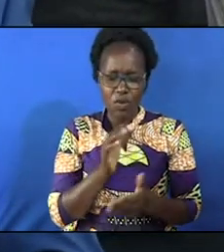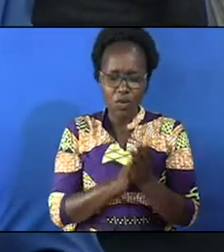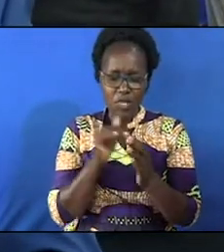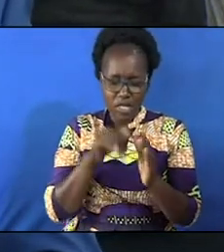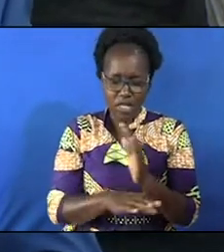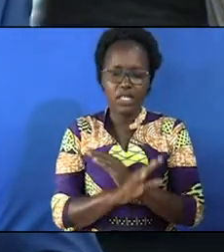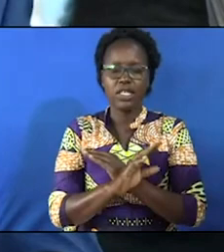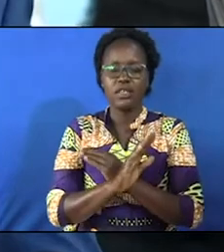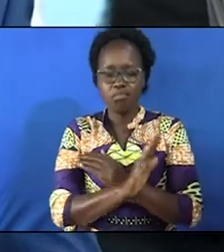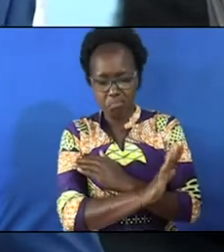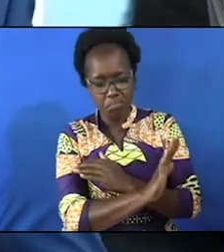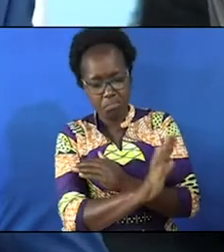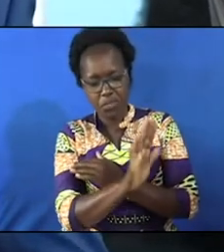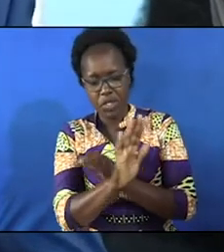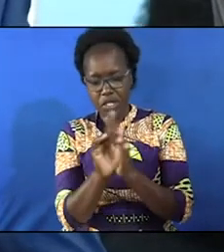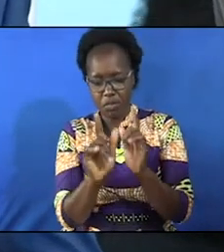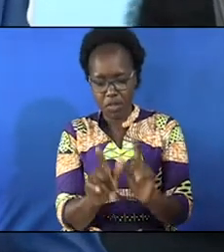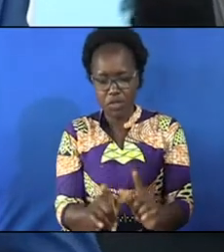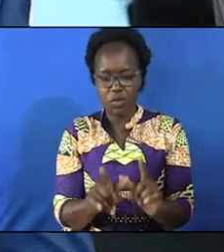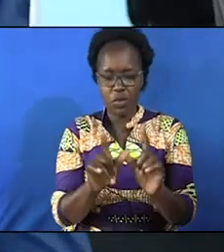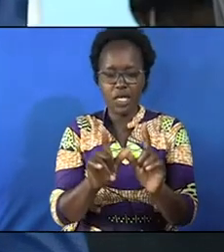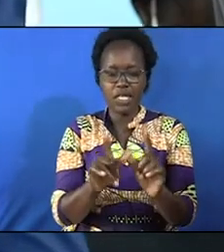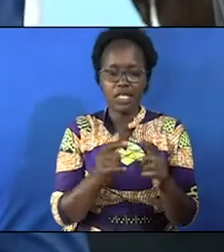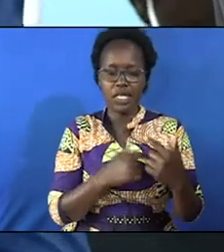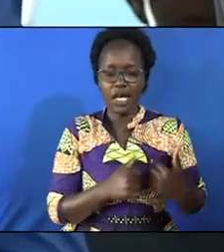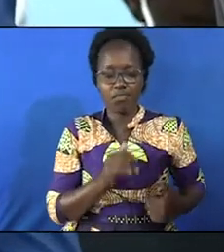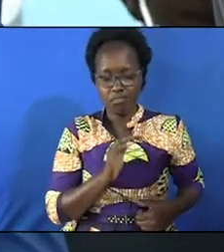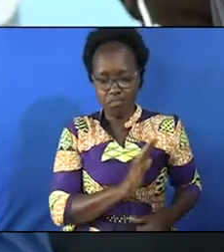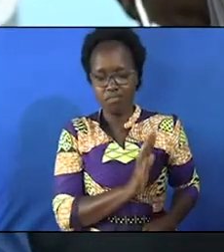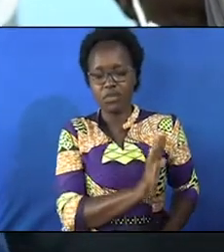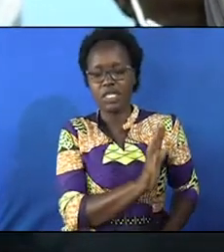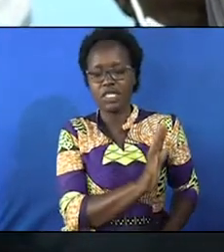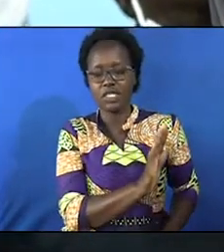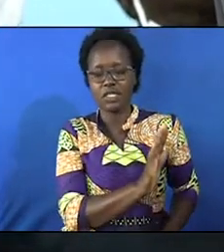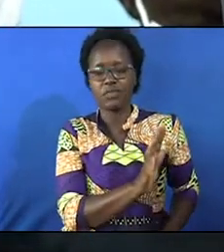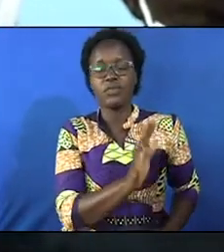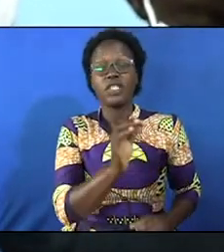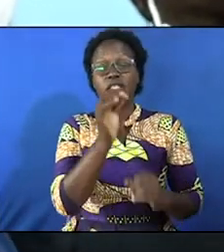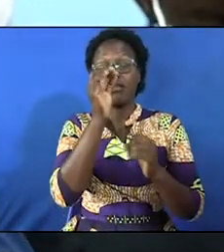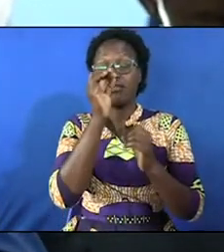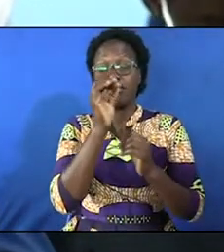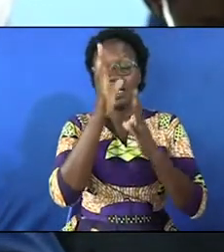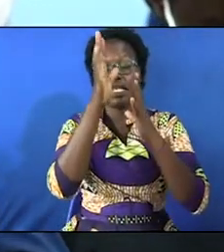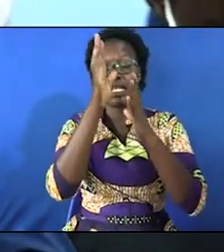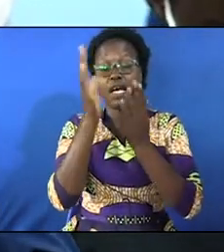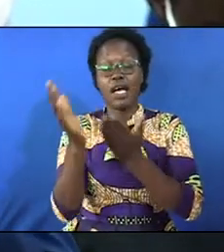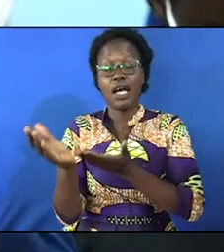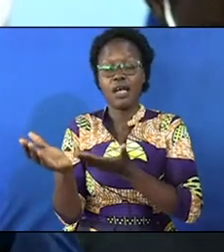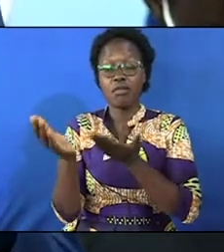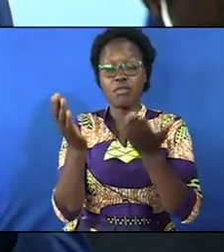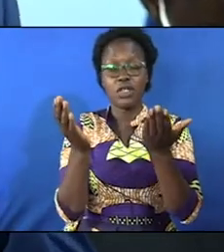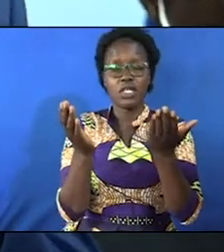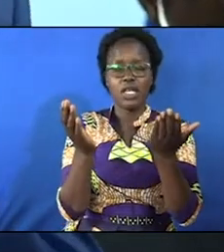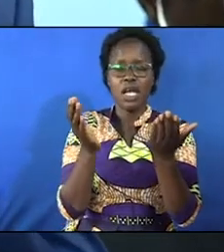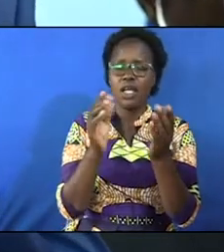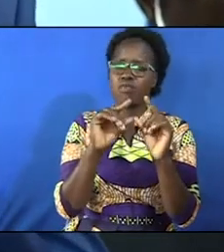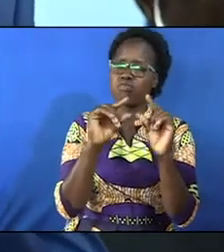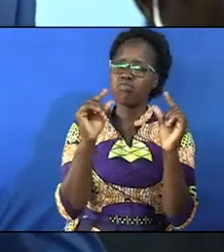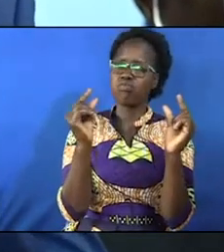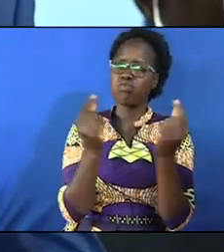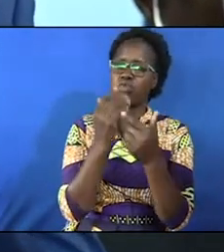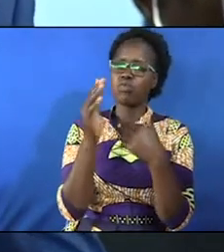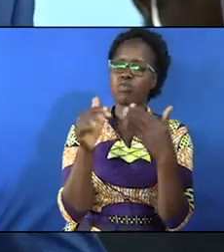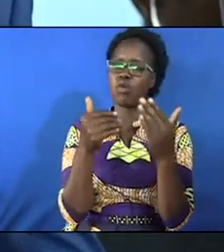them that lord you may dwell in their hearts father i want to bring this entire group